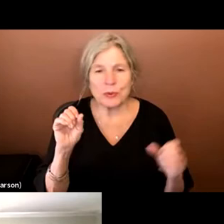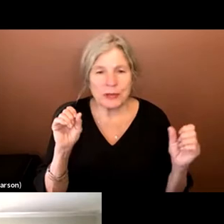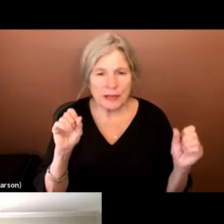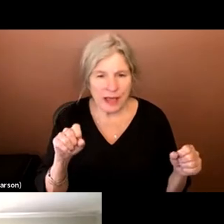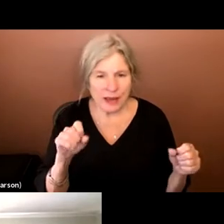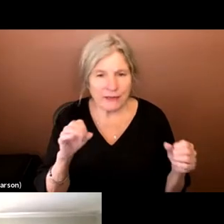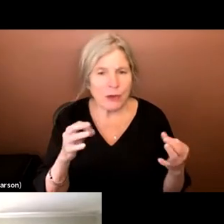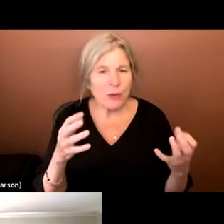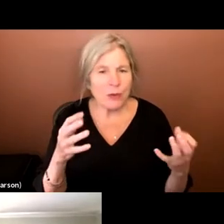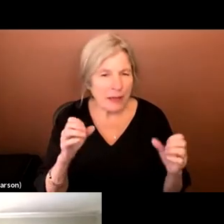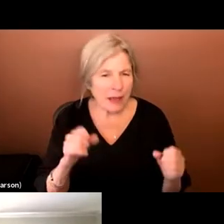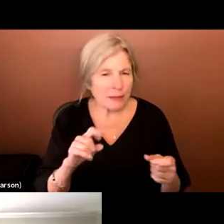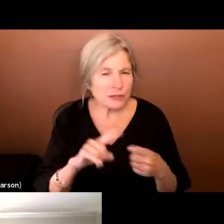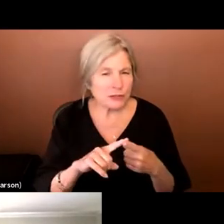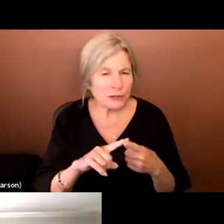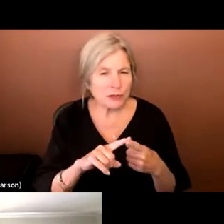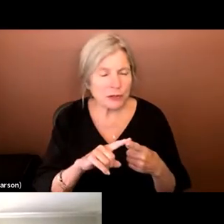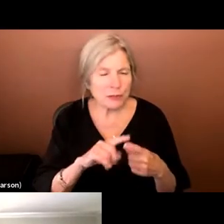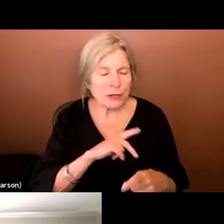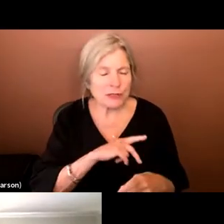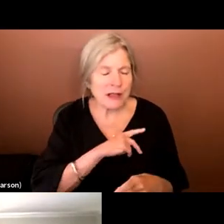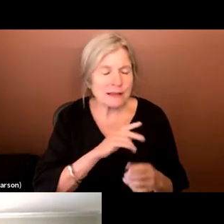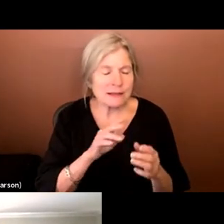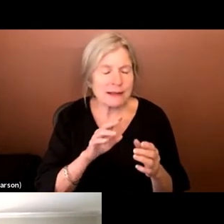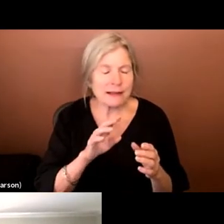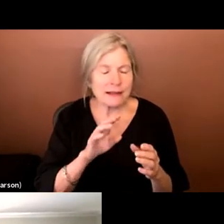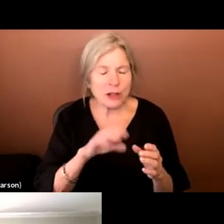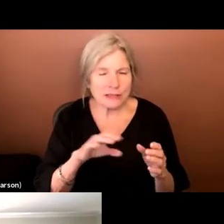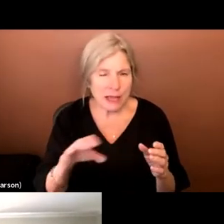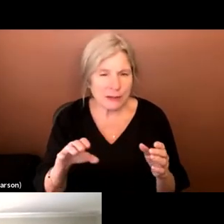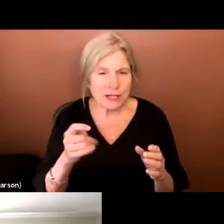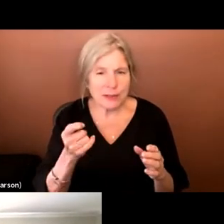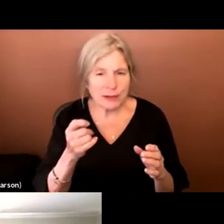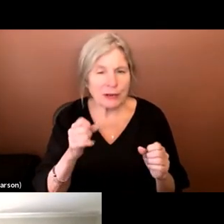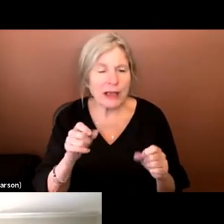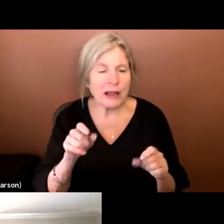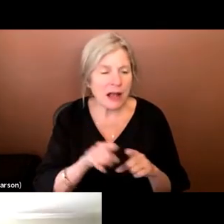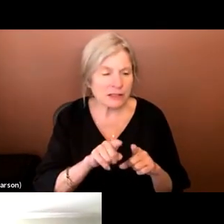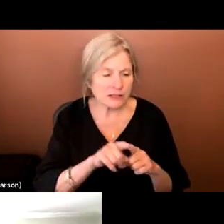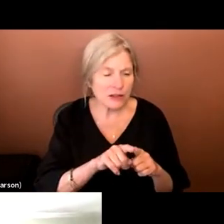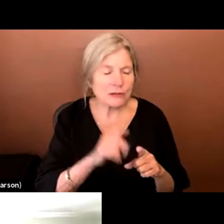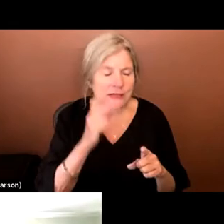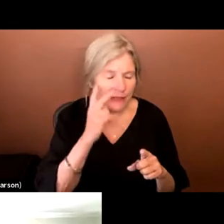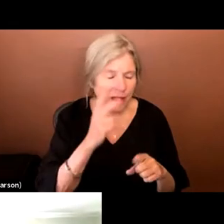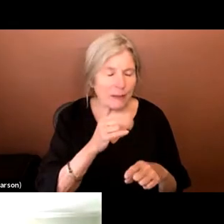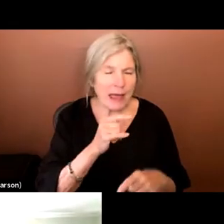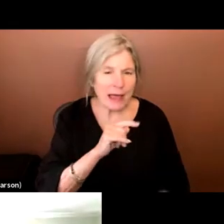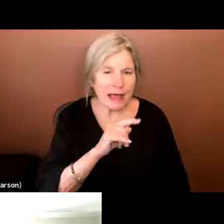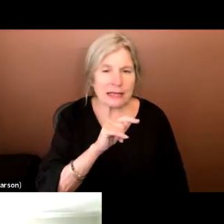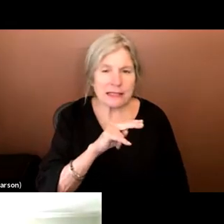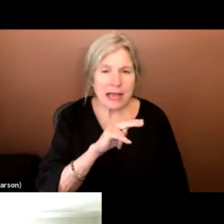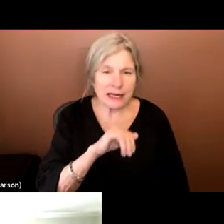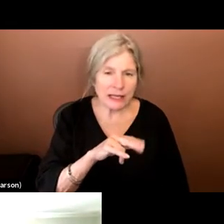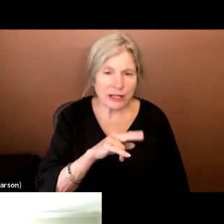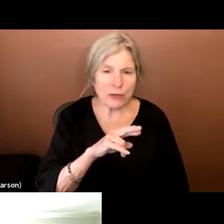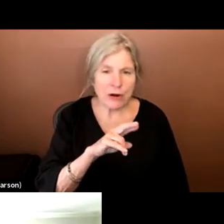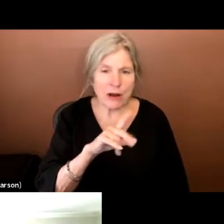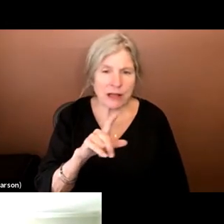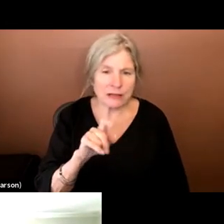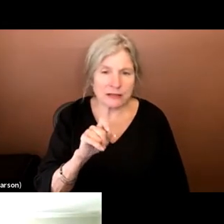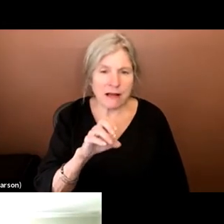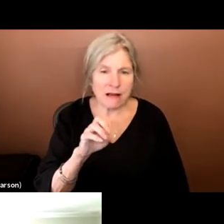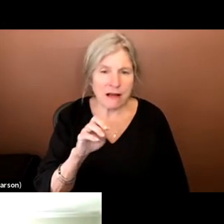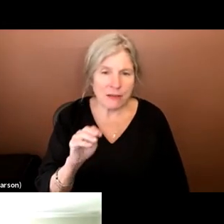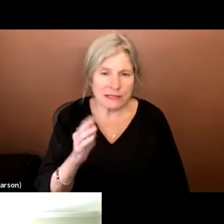If you want to be able to personalize the captions a bit, you can also access them at tinyurl.com